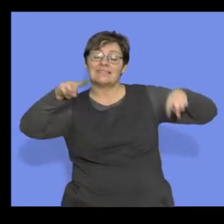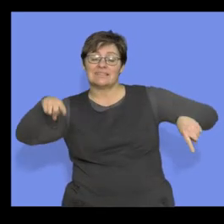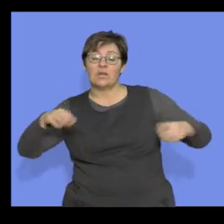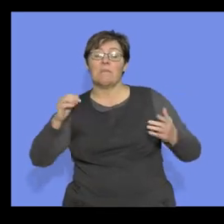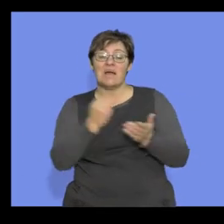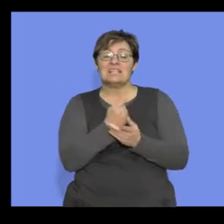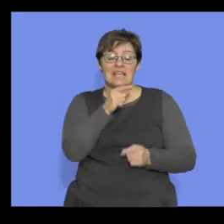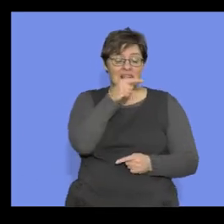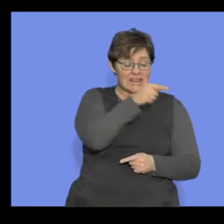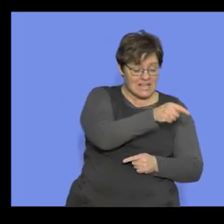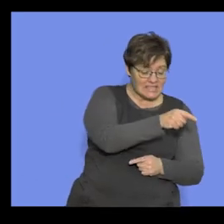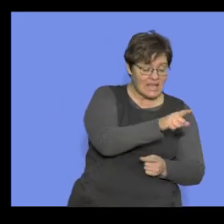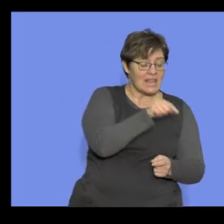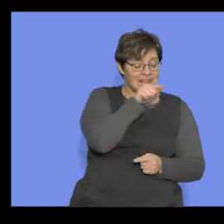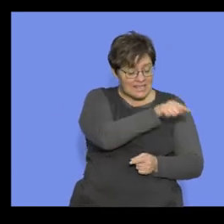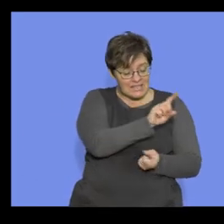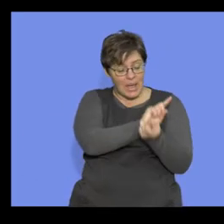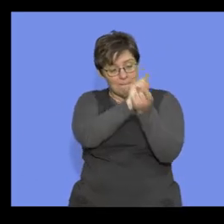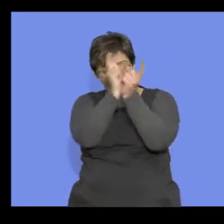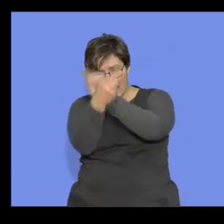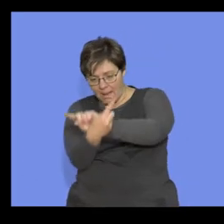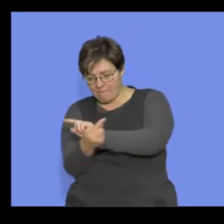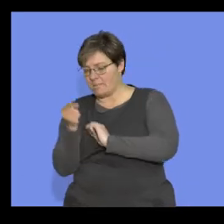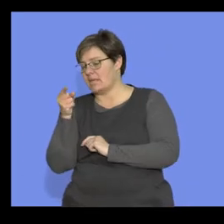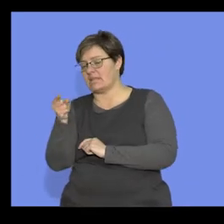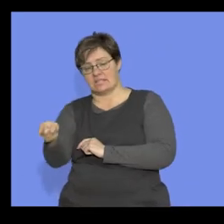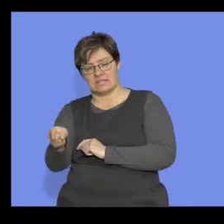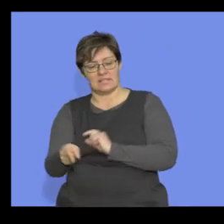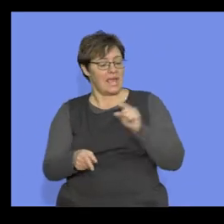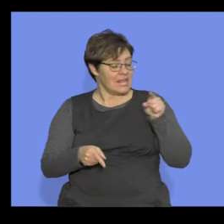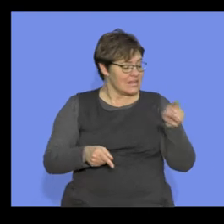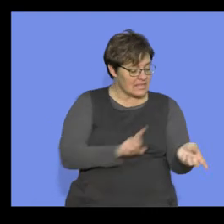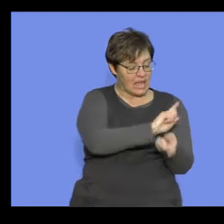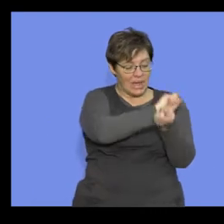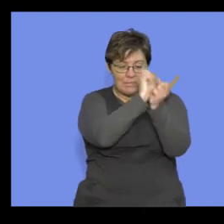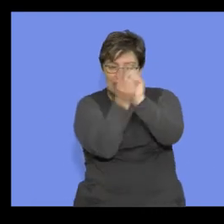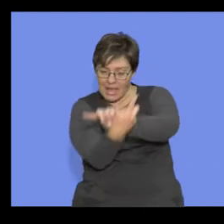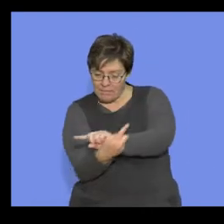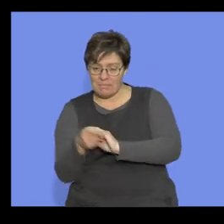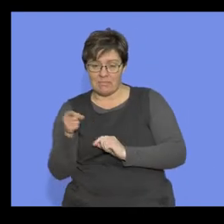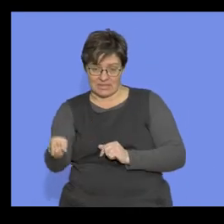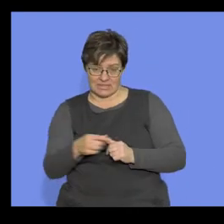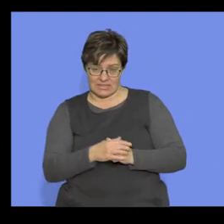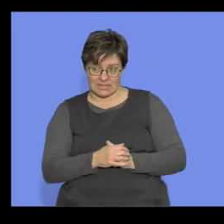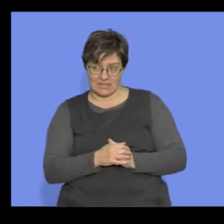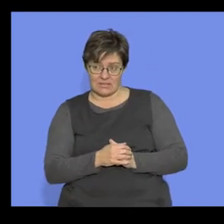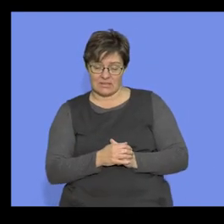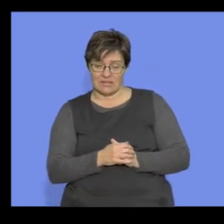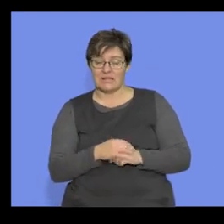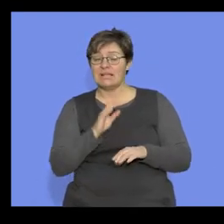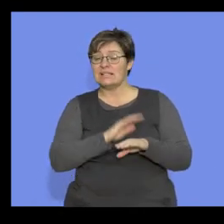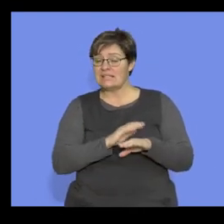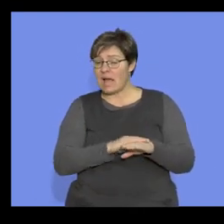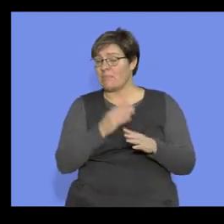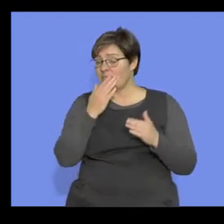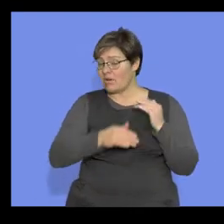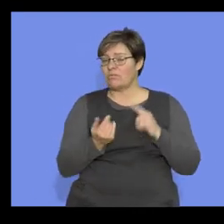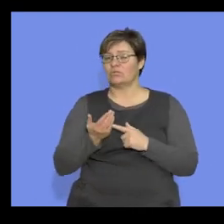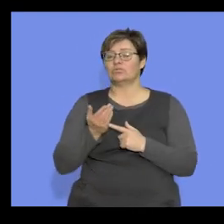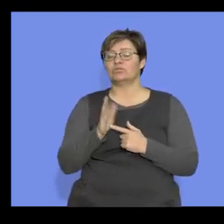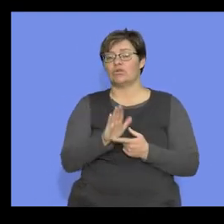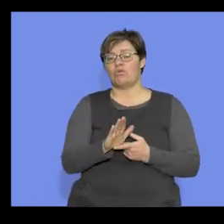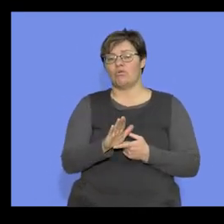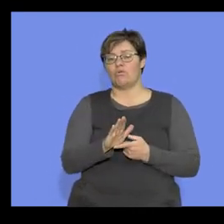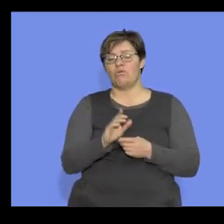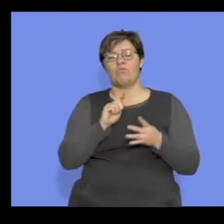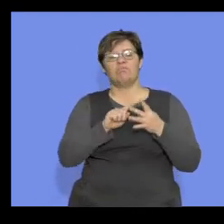Observable, you must see them, all right, and they want to know the trends in evolution. Our time is running